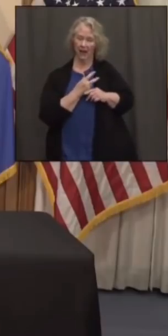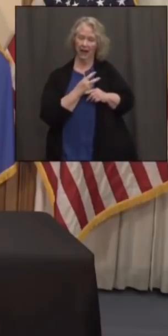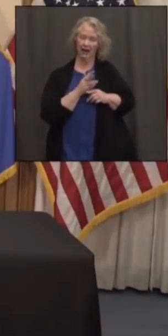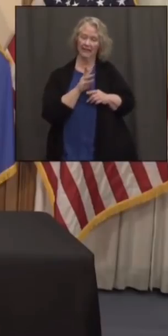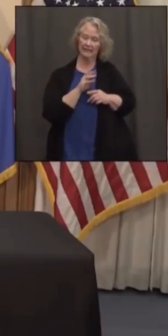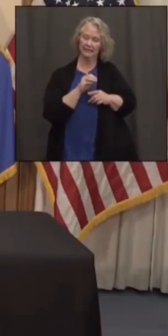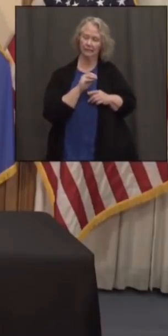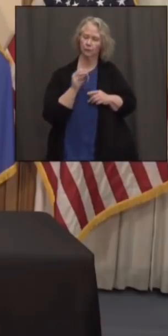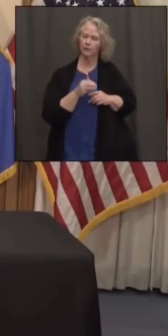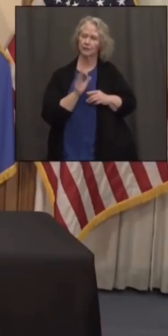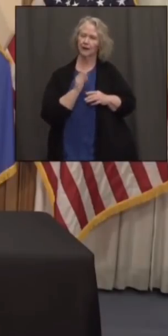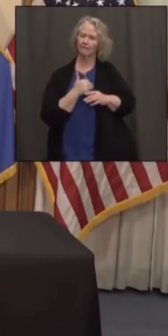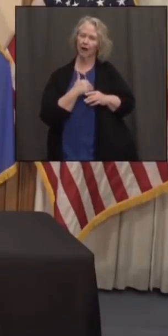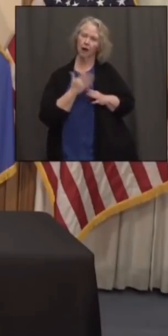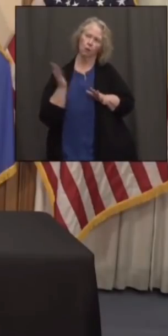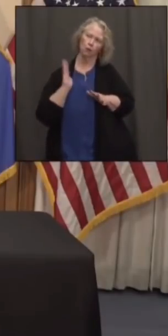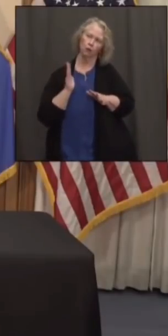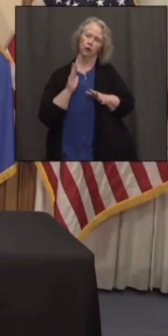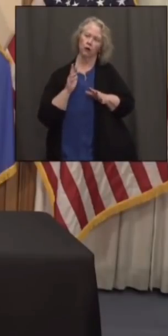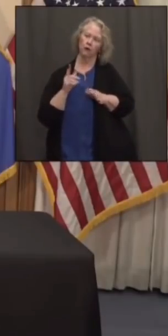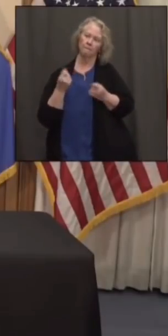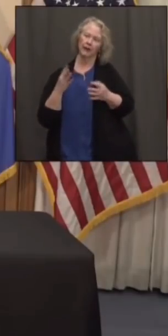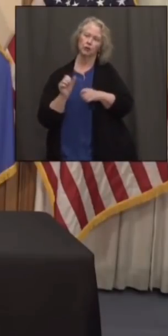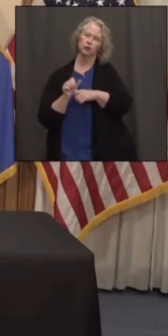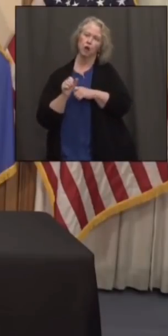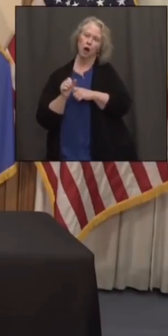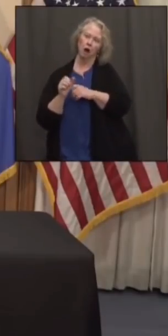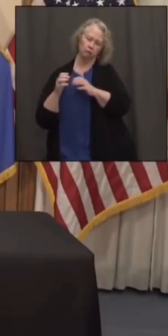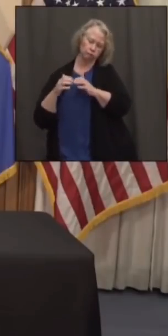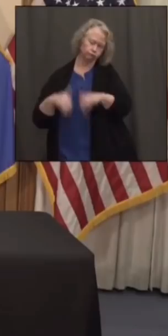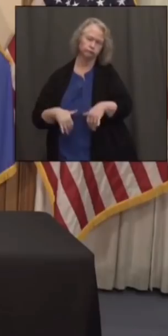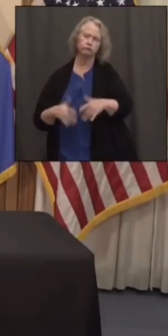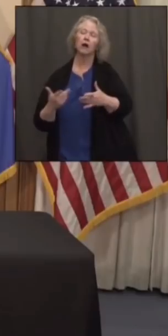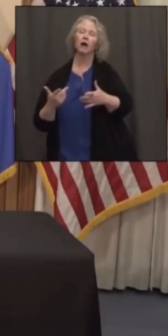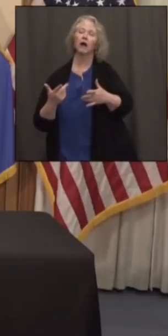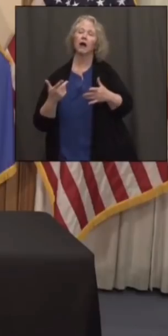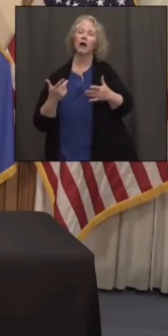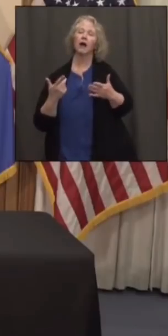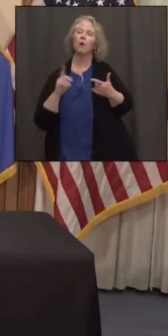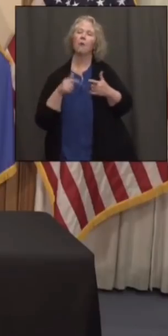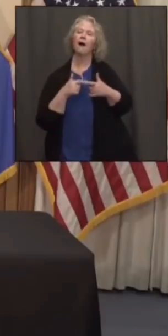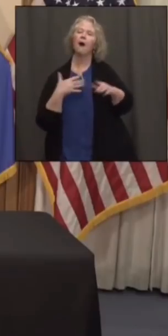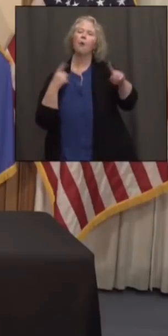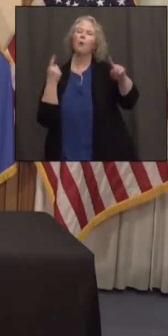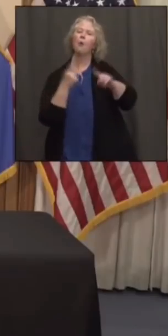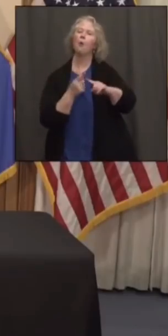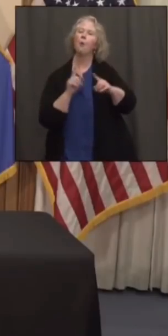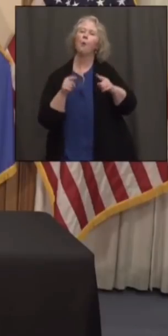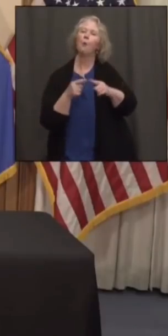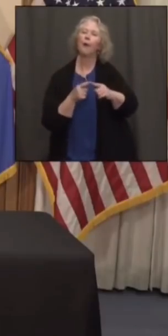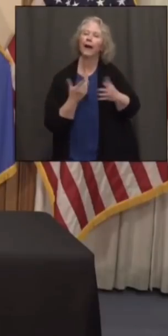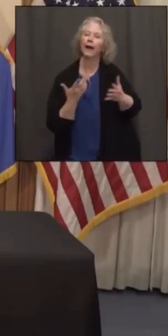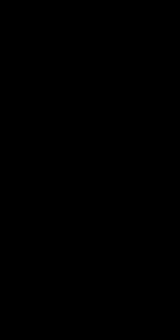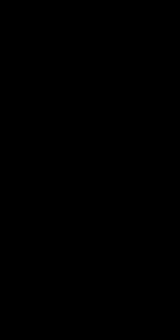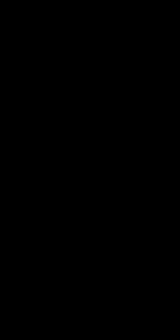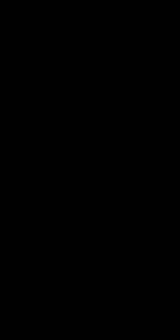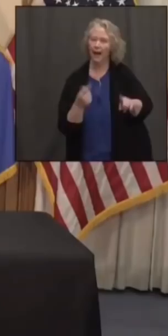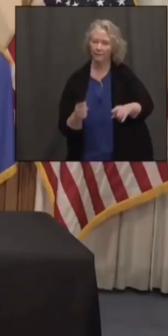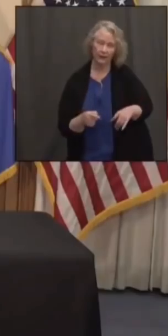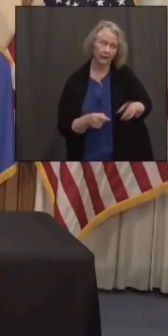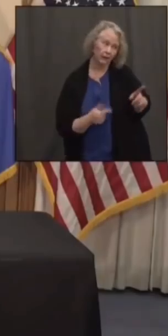state. Do we have a goal as to when we want to be at 10 out of 10 jobs? Do we know when we would like this to happen?